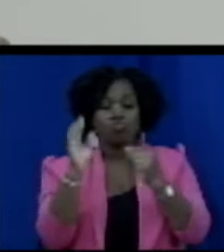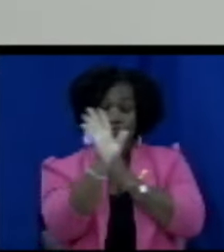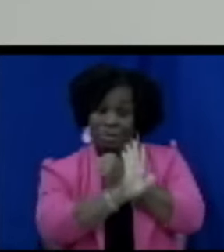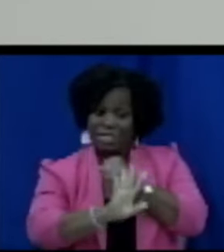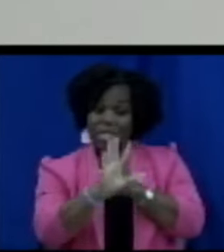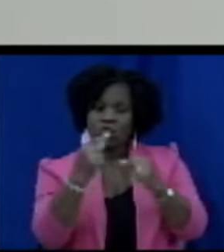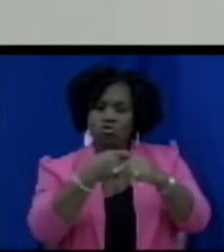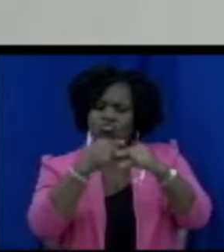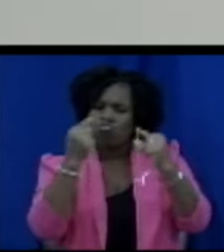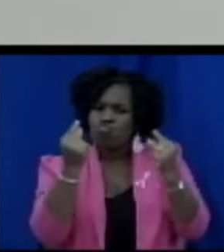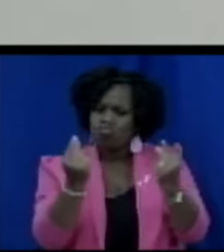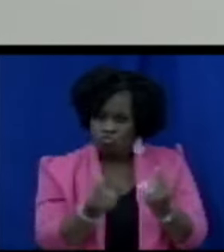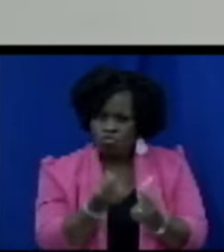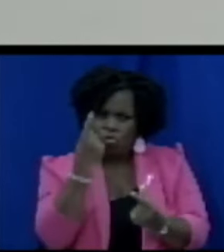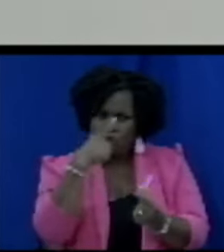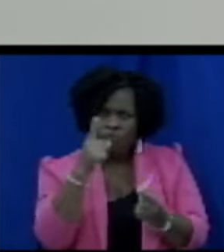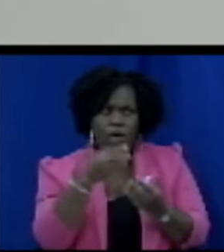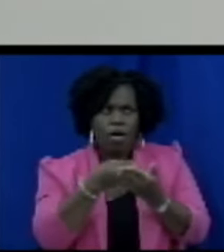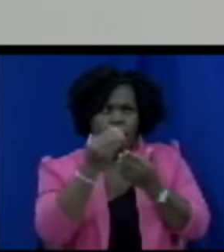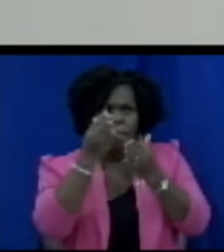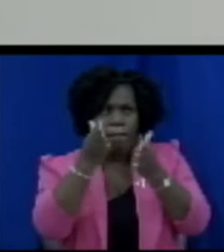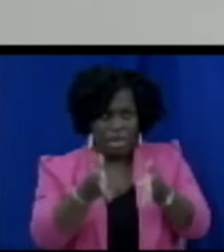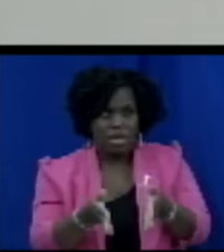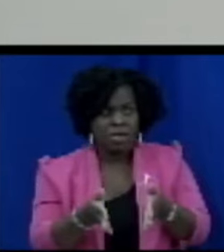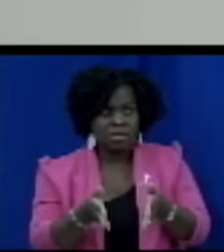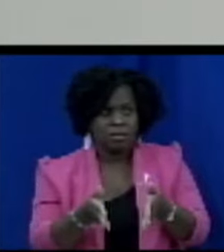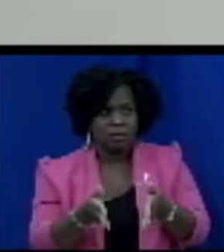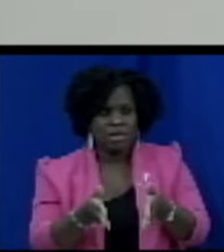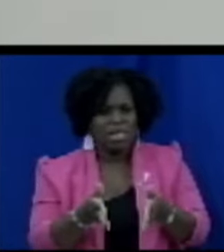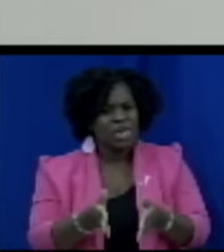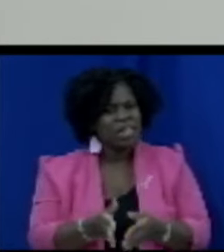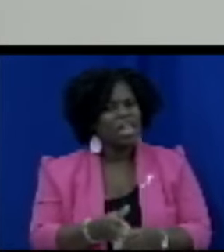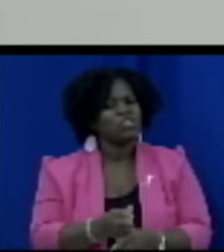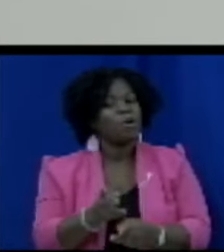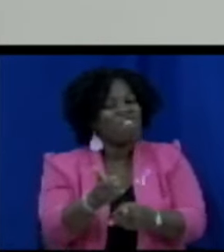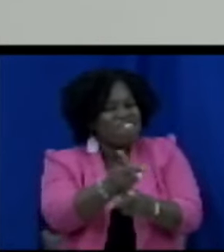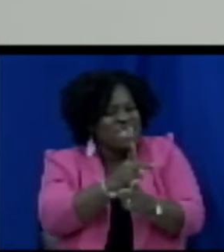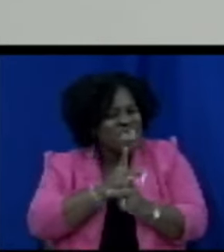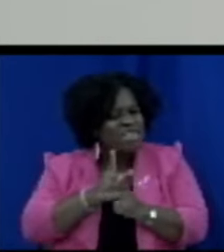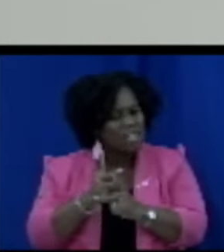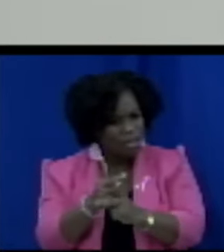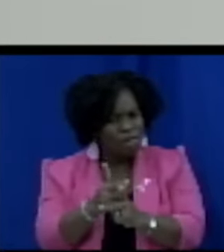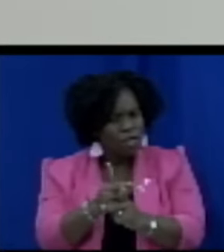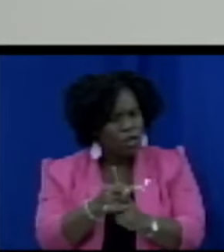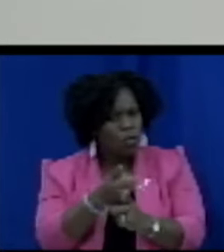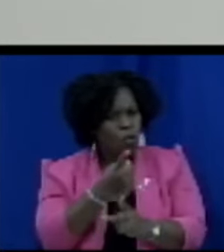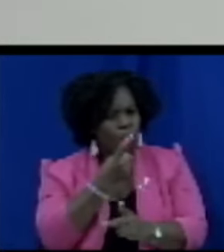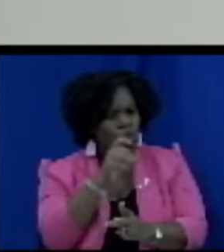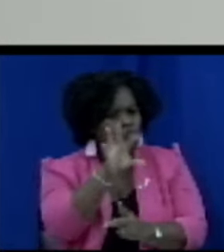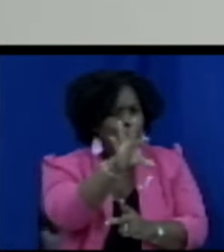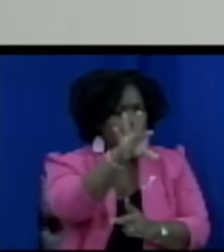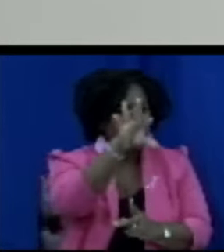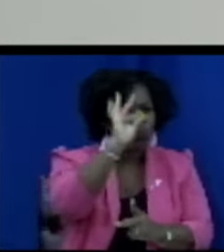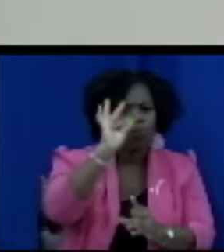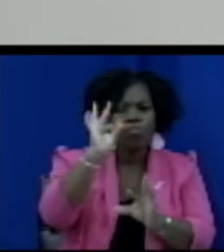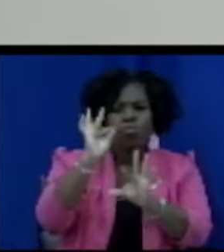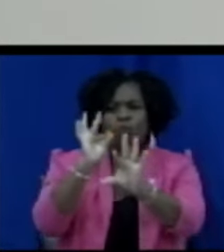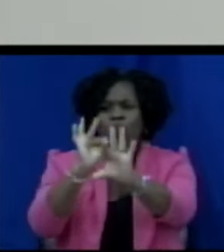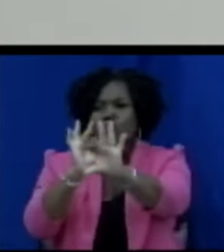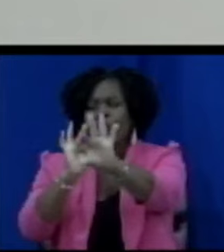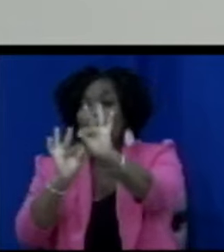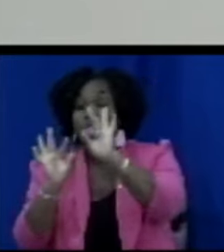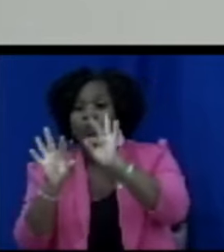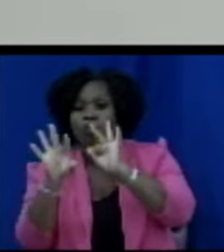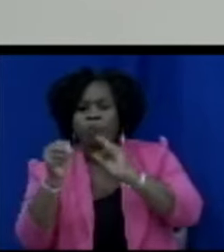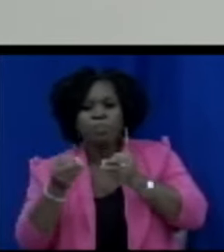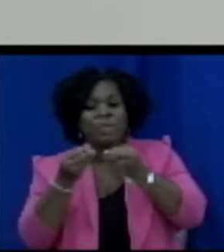particular in the persons who are charged with the responsibility of being a part of this